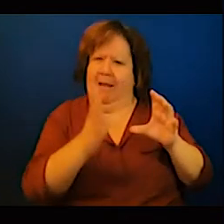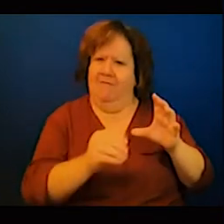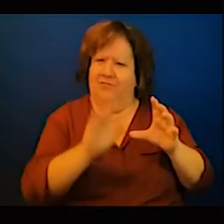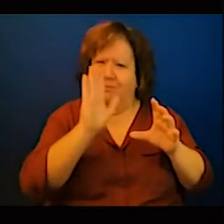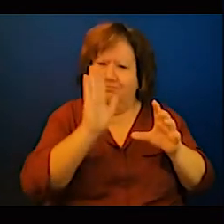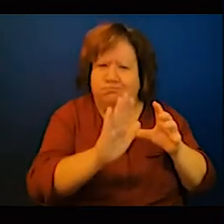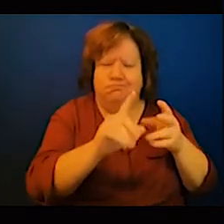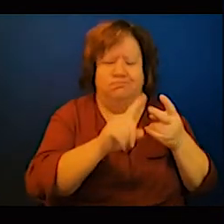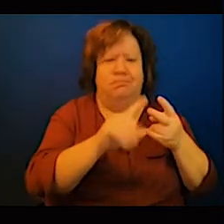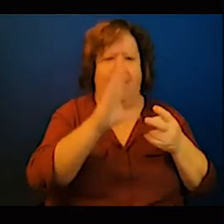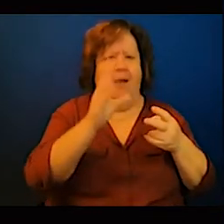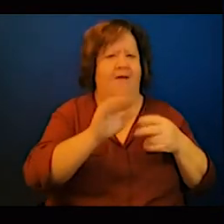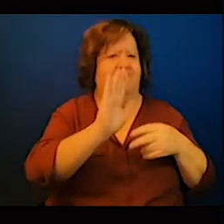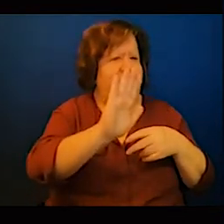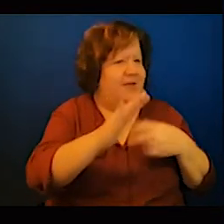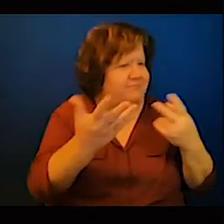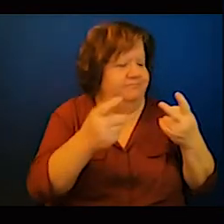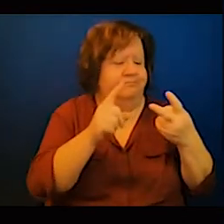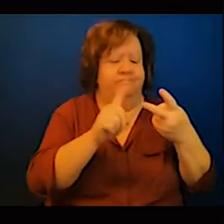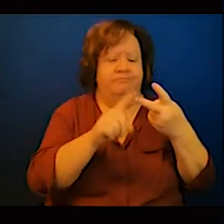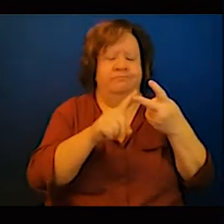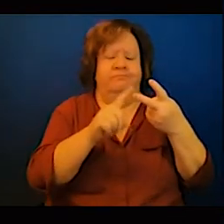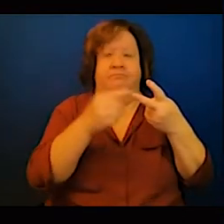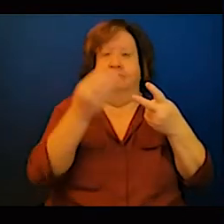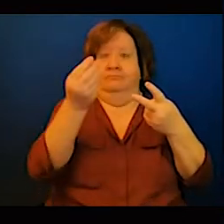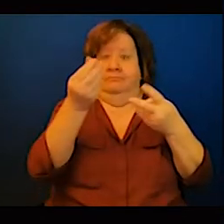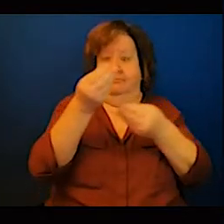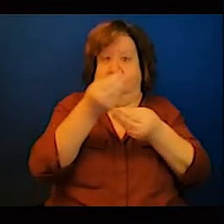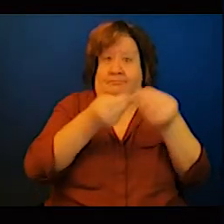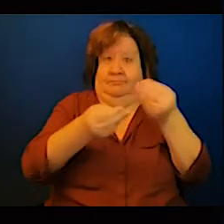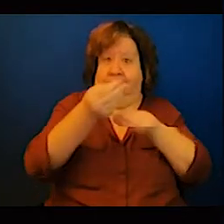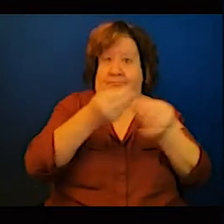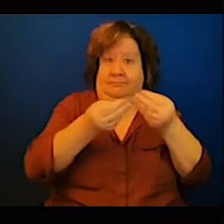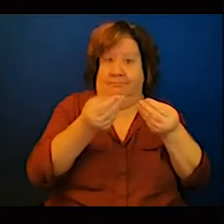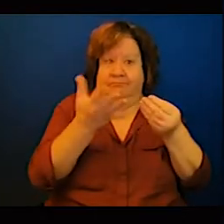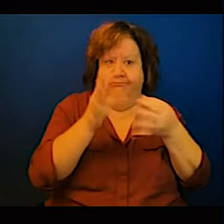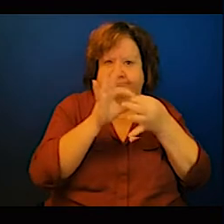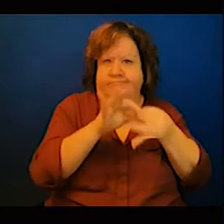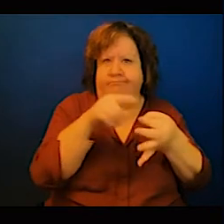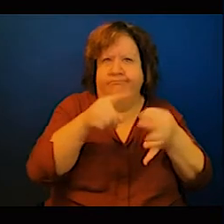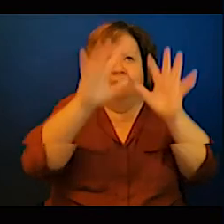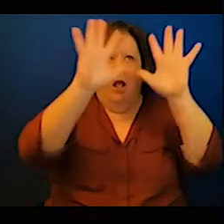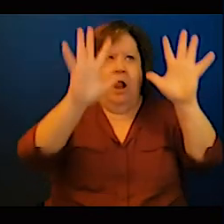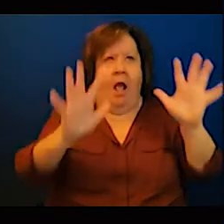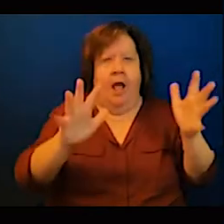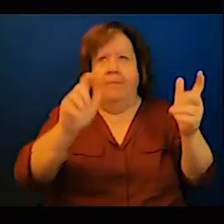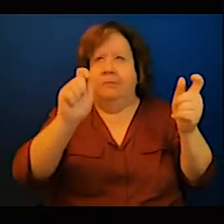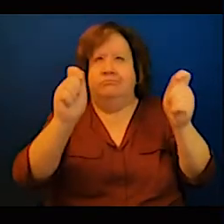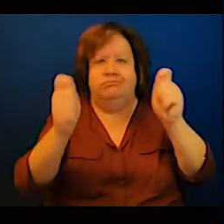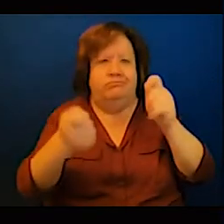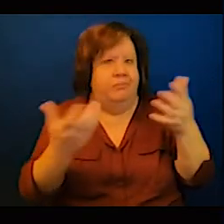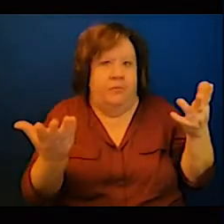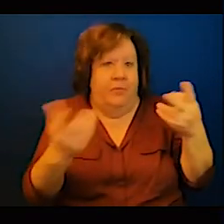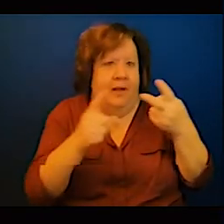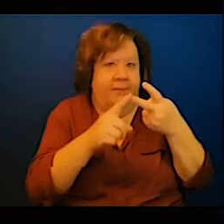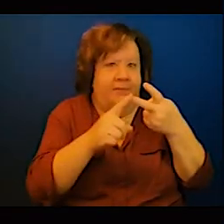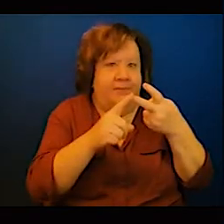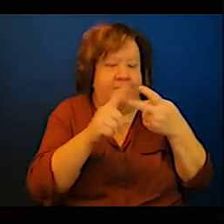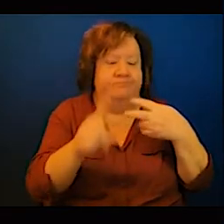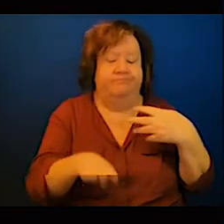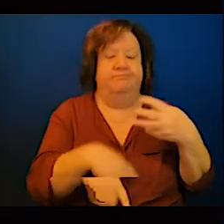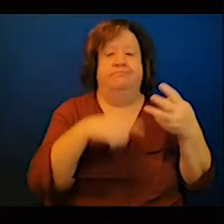move of pathways in order to achieve that. So I wonder whether at this